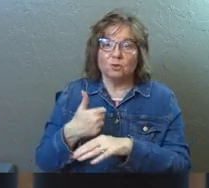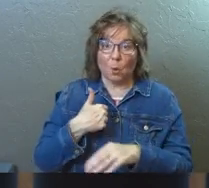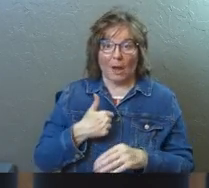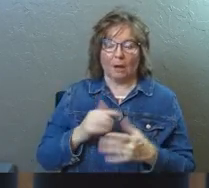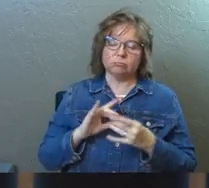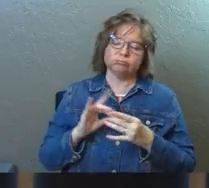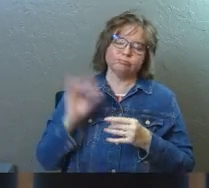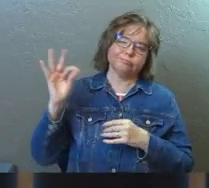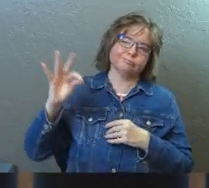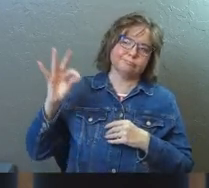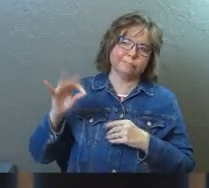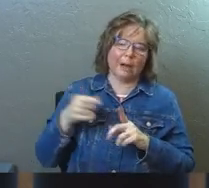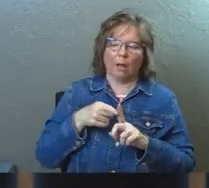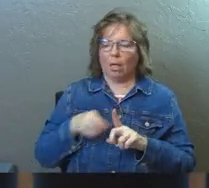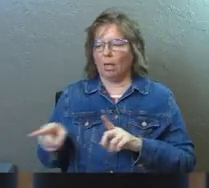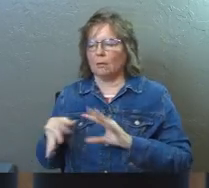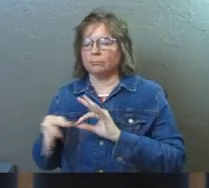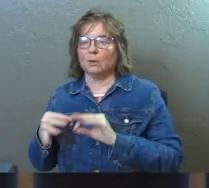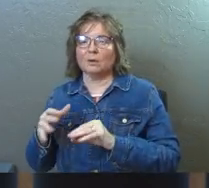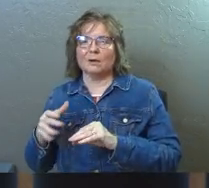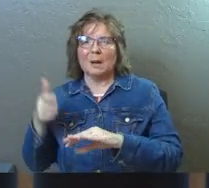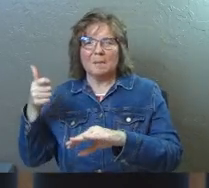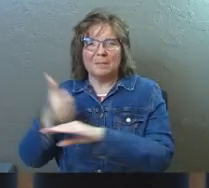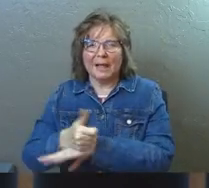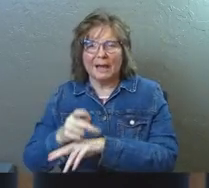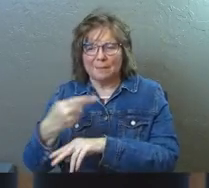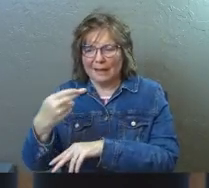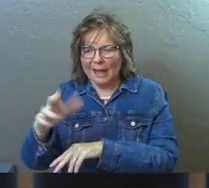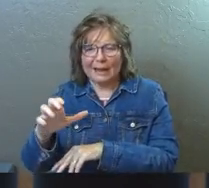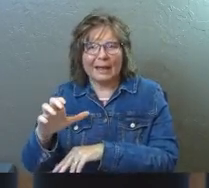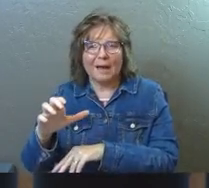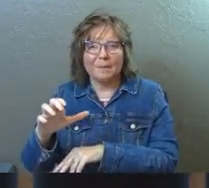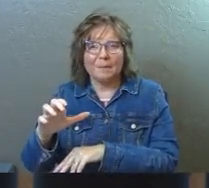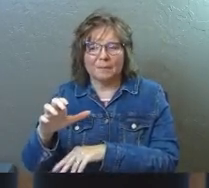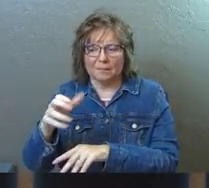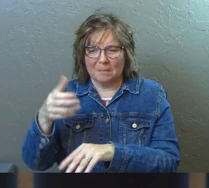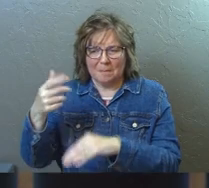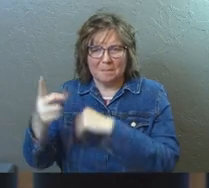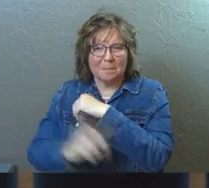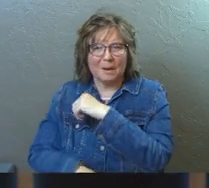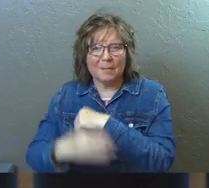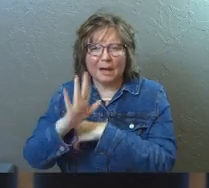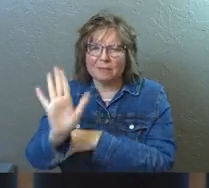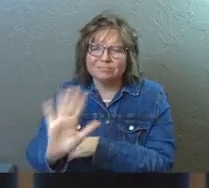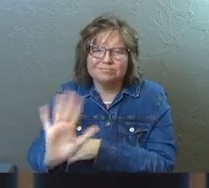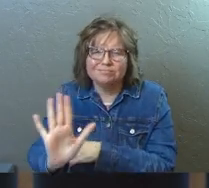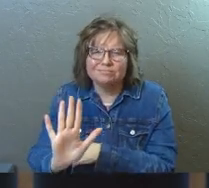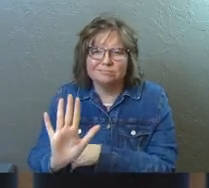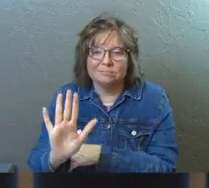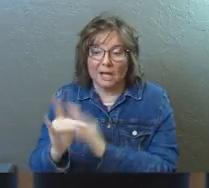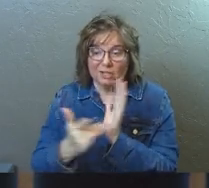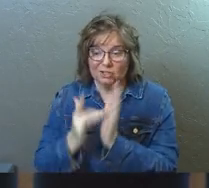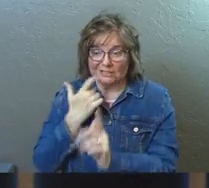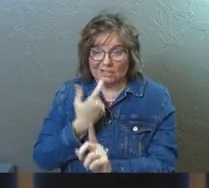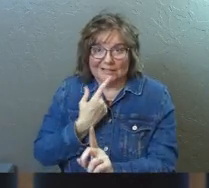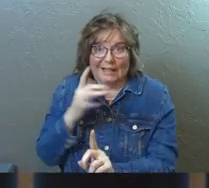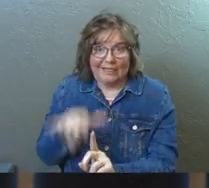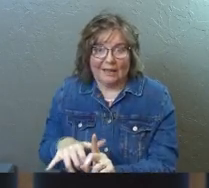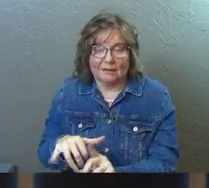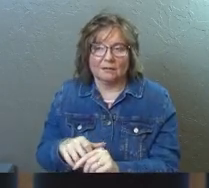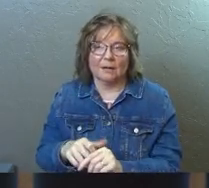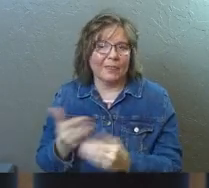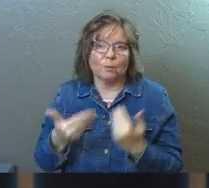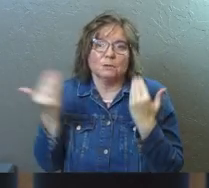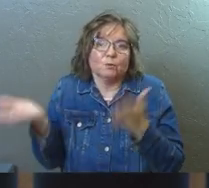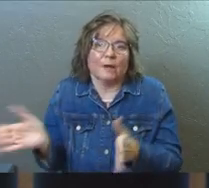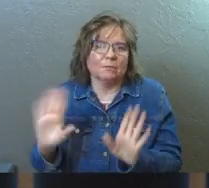people with any kind of a, a burden or a handicap as if it's punishment from God for them. And Jesus just established that there. And then